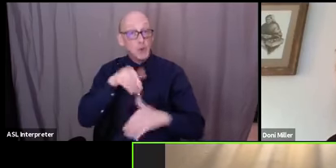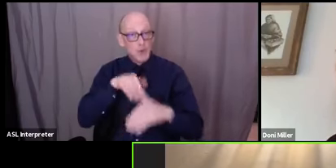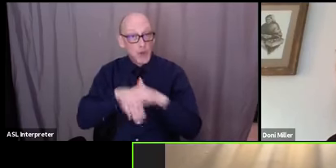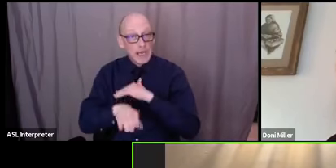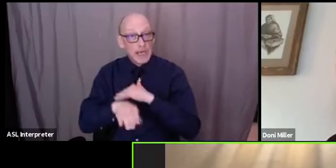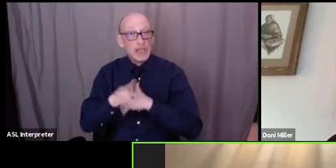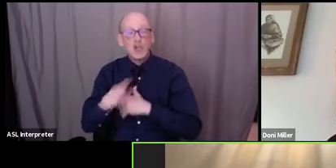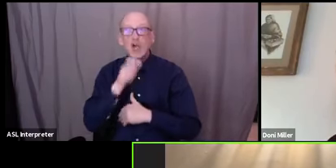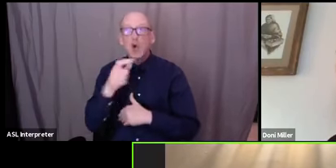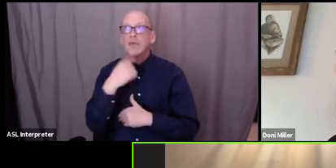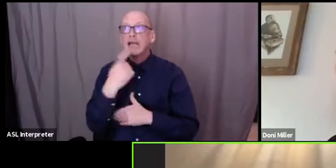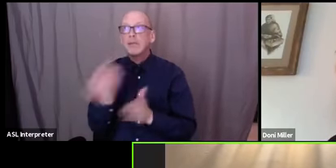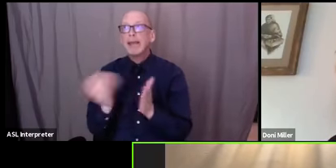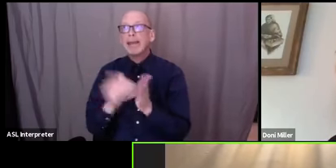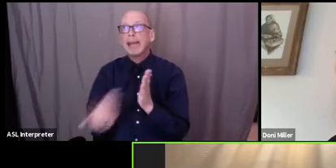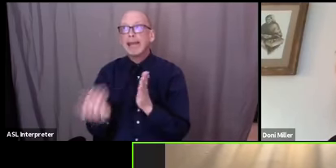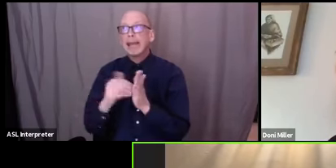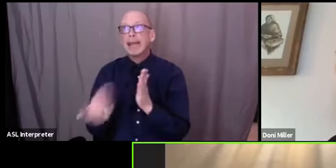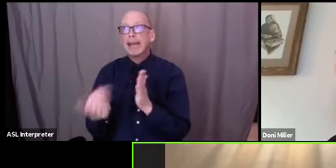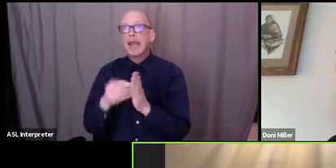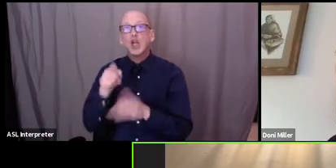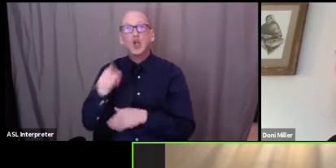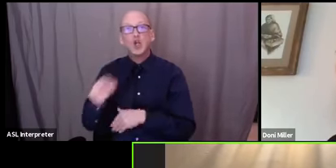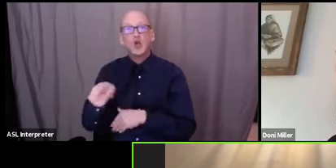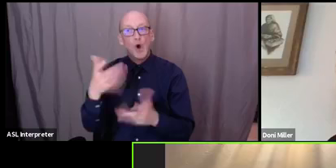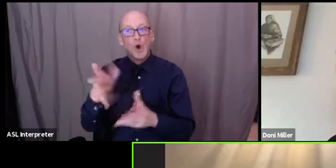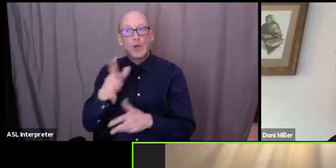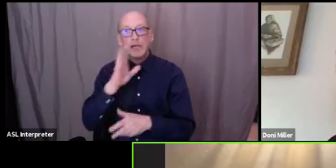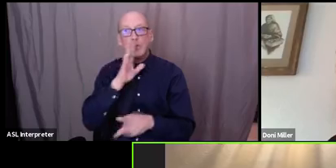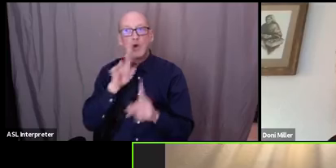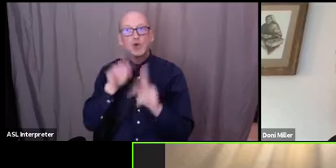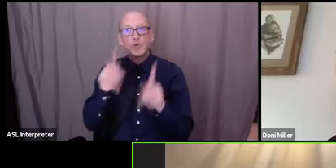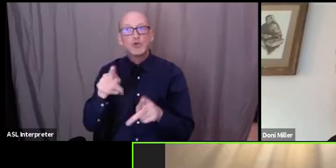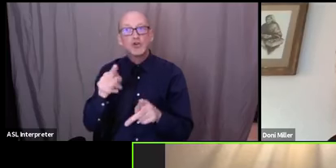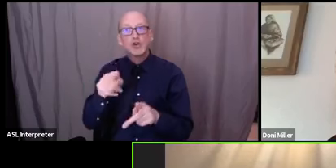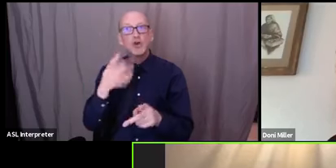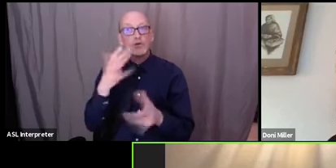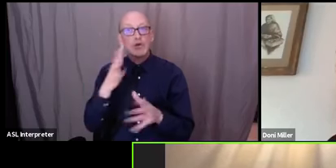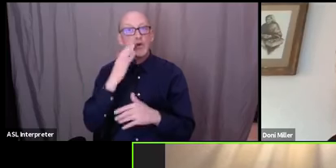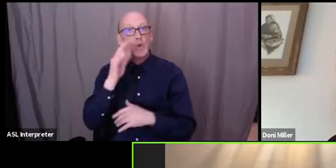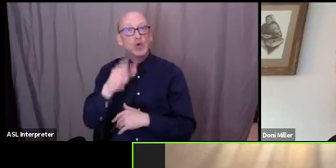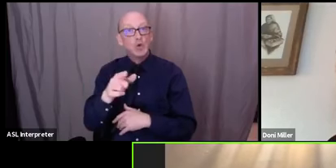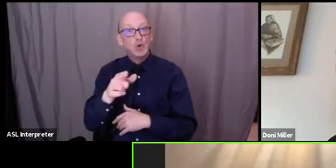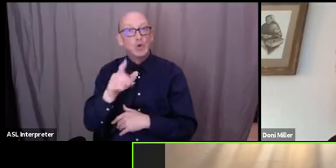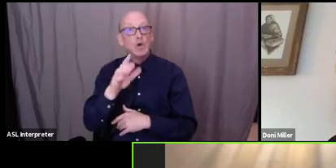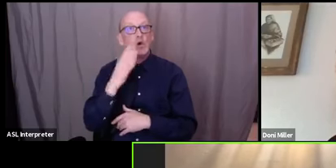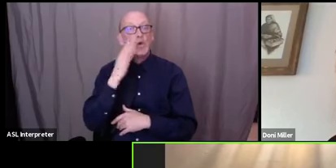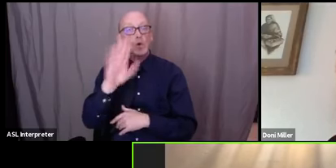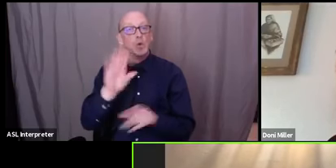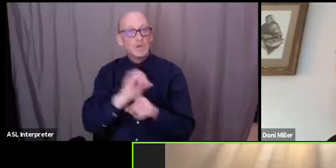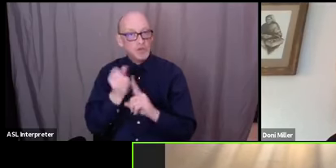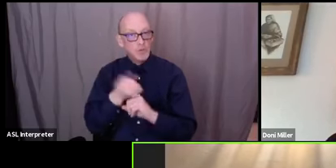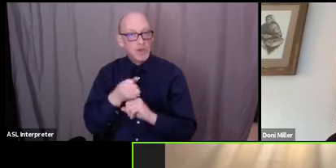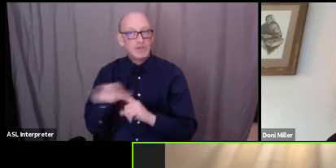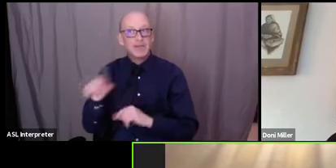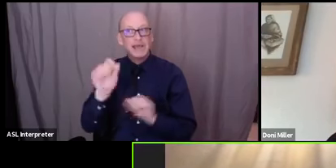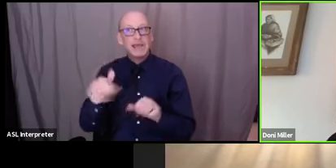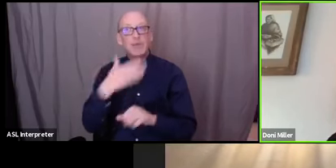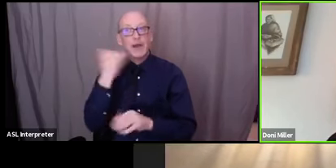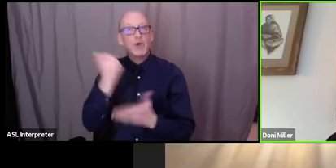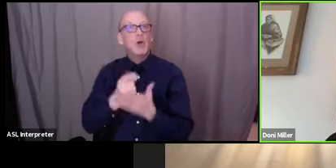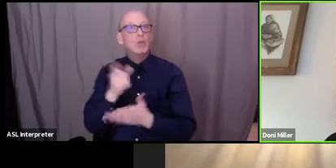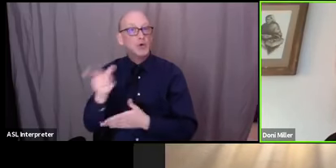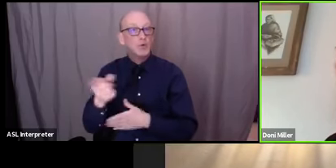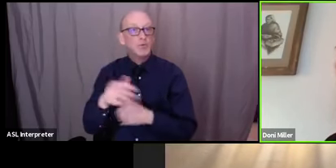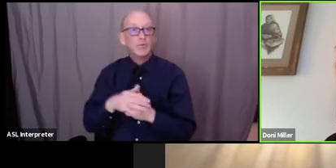history you're dealing with someone that knows you and your particular situation so they're better able to help you are